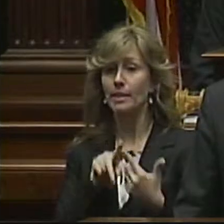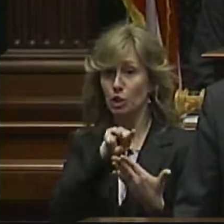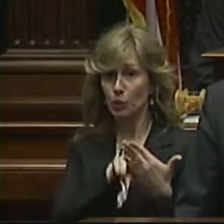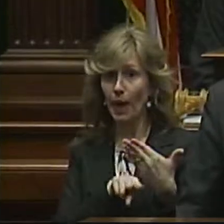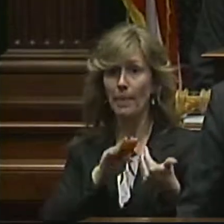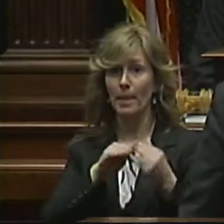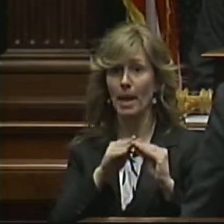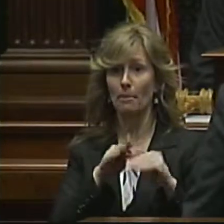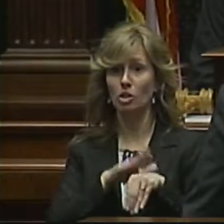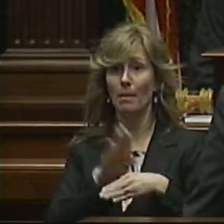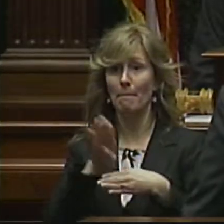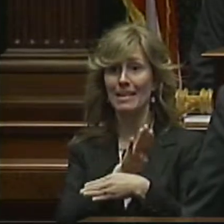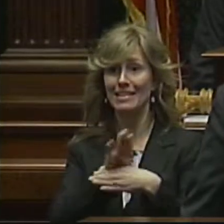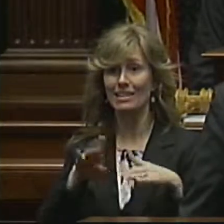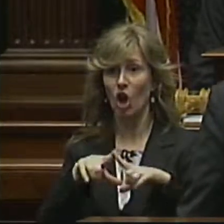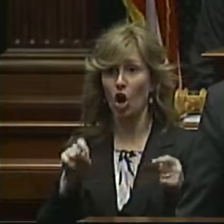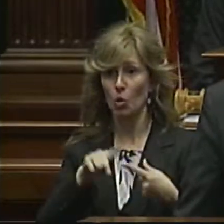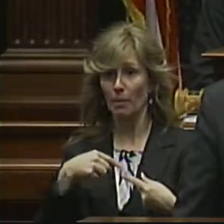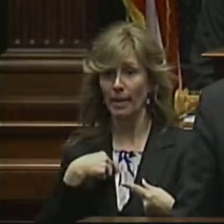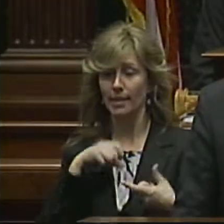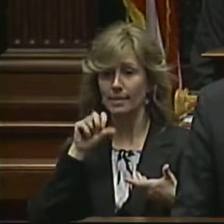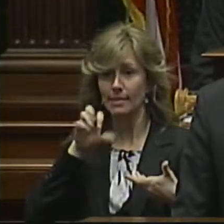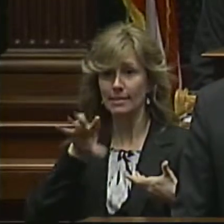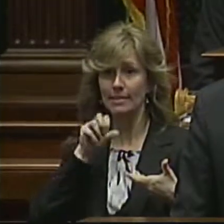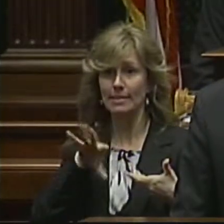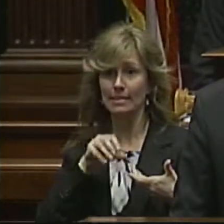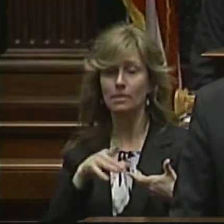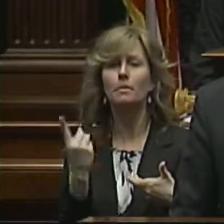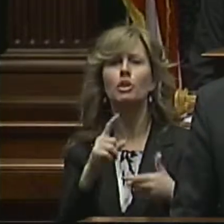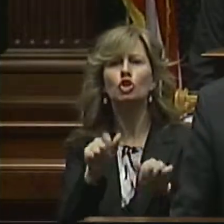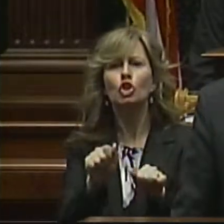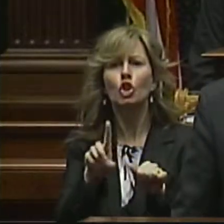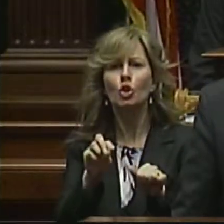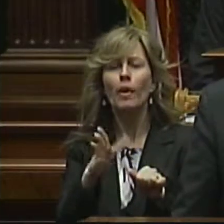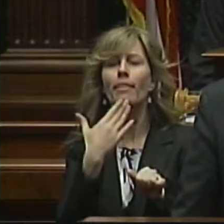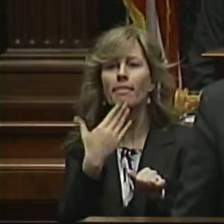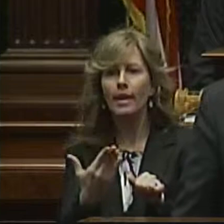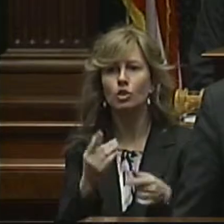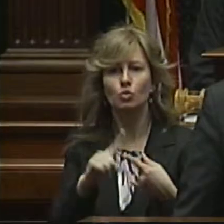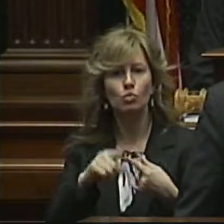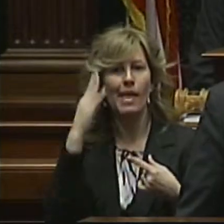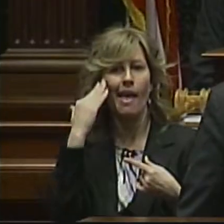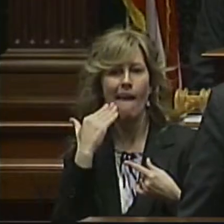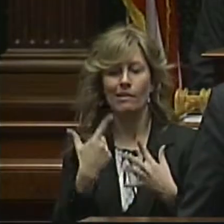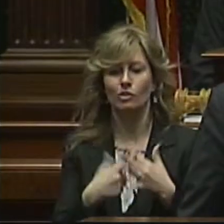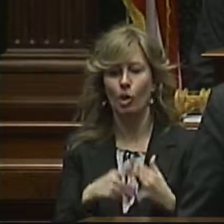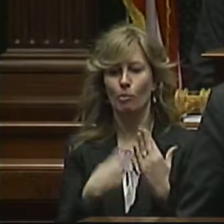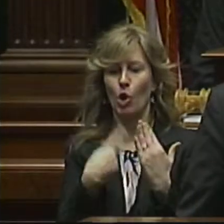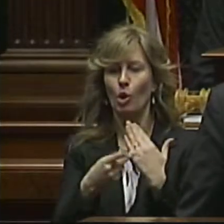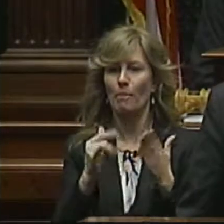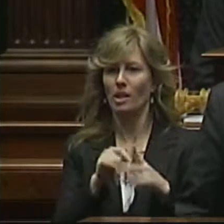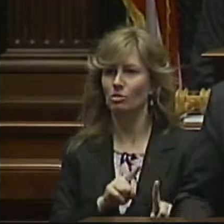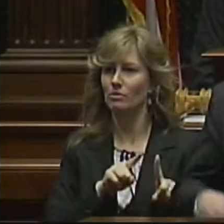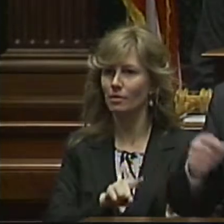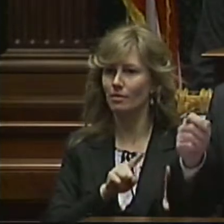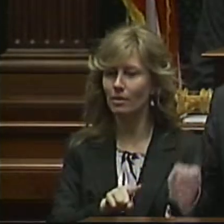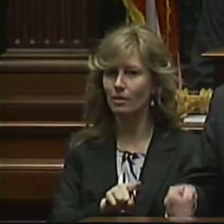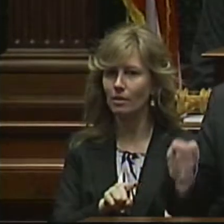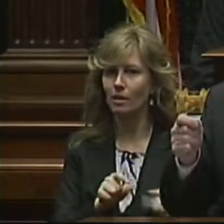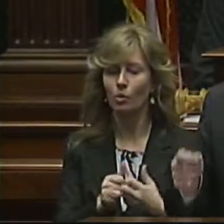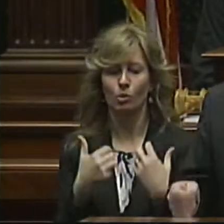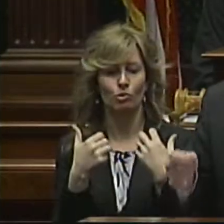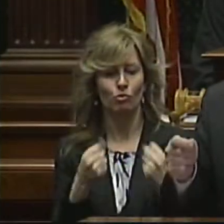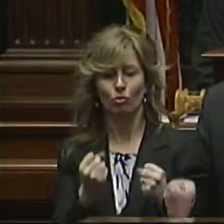numbers on my business card to me, something that she could do thanks to the Head Start program that she was attending. With